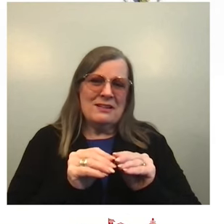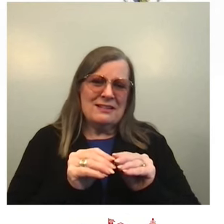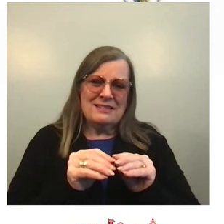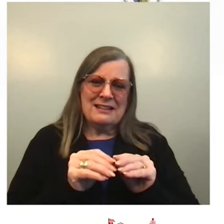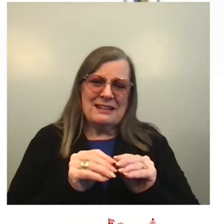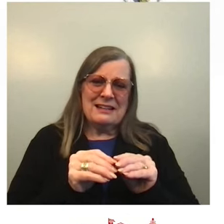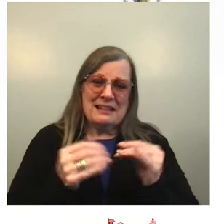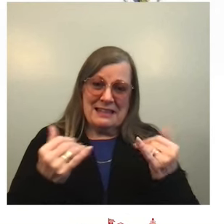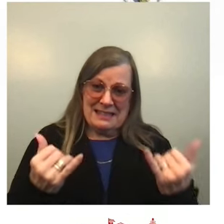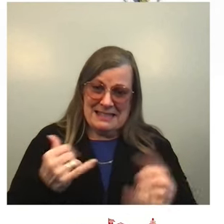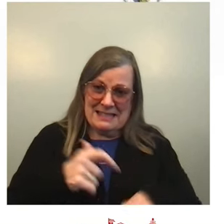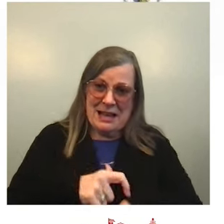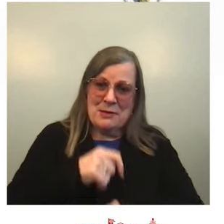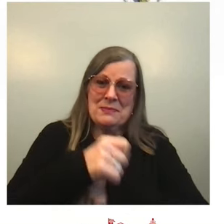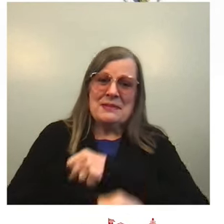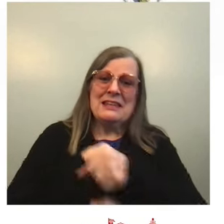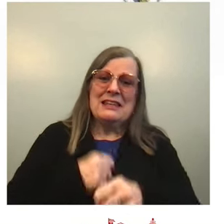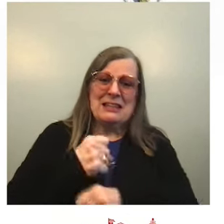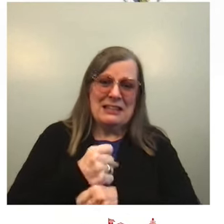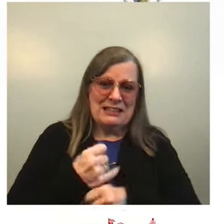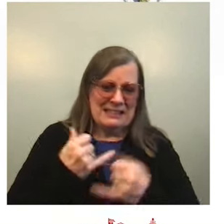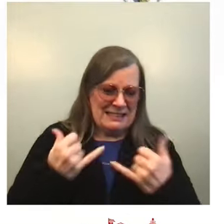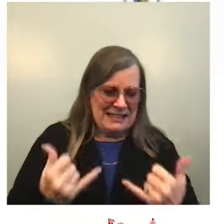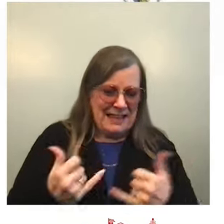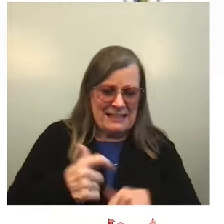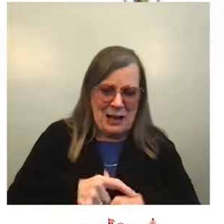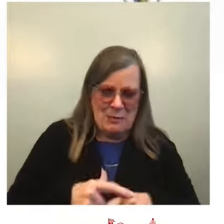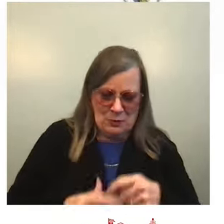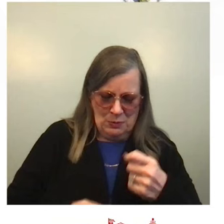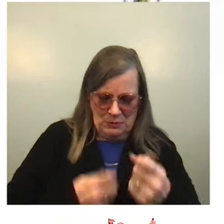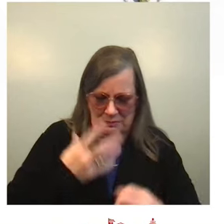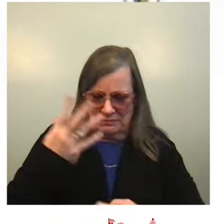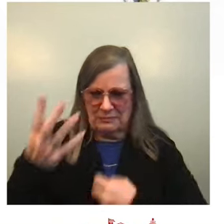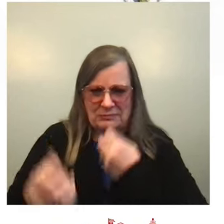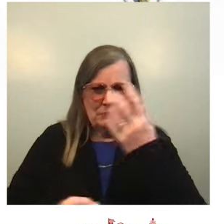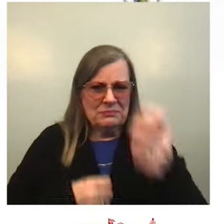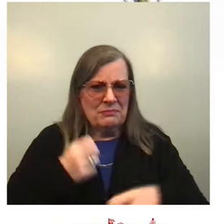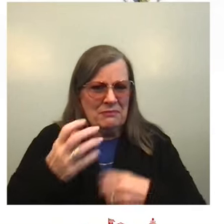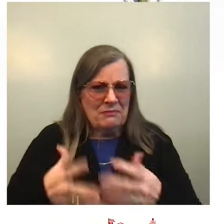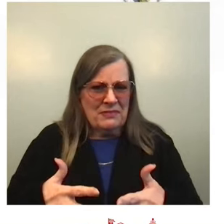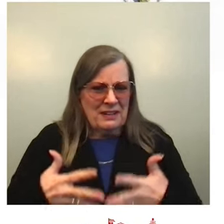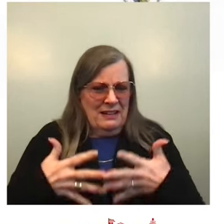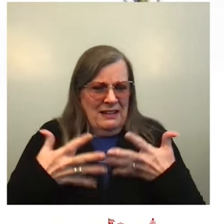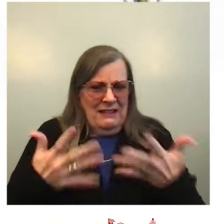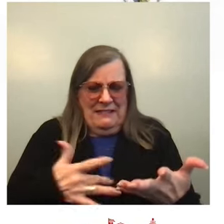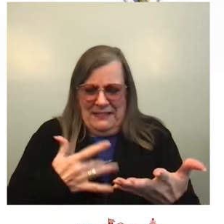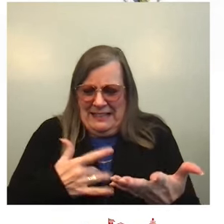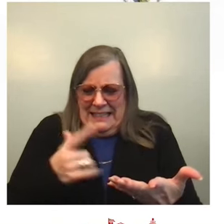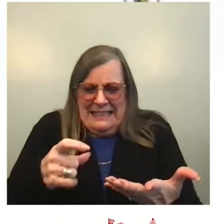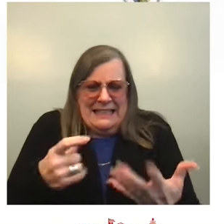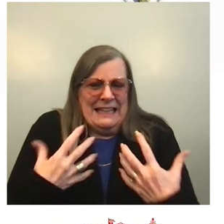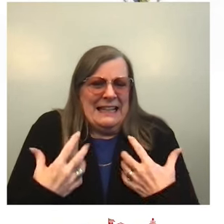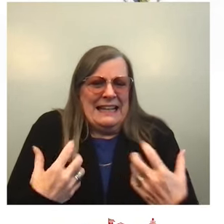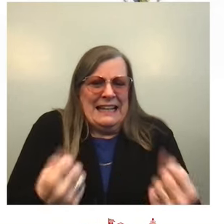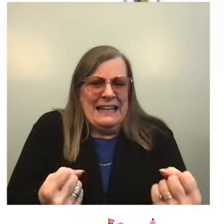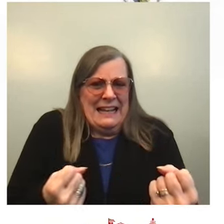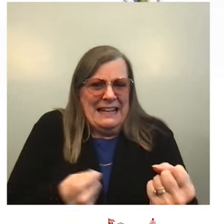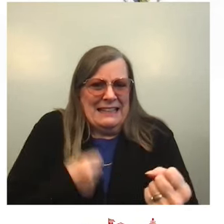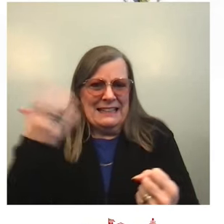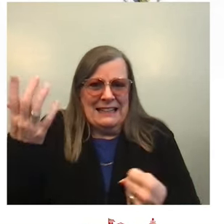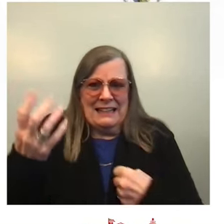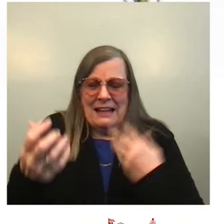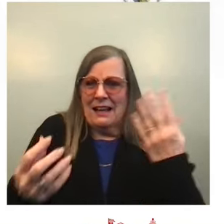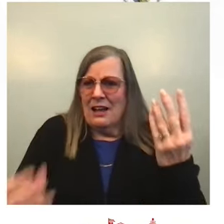for hope and healing. These points of light, all of them. You know,